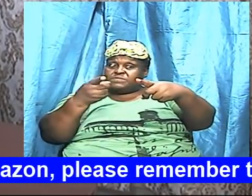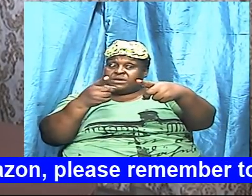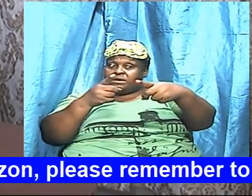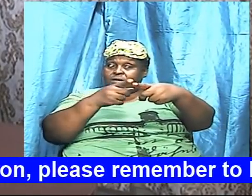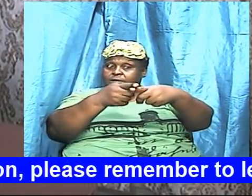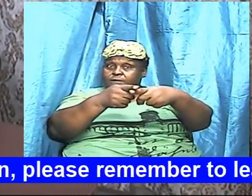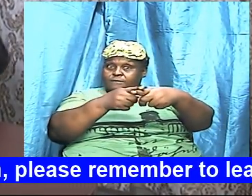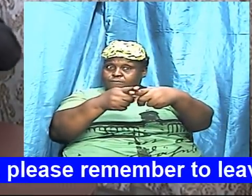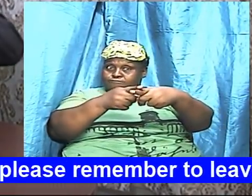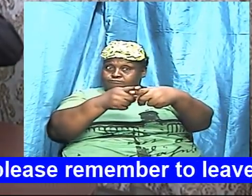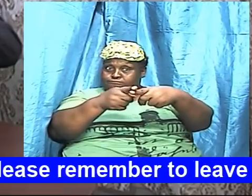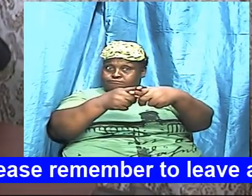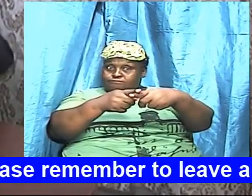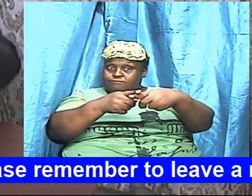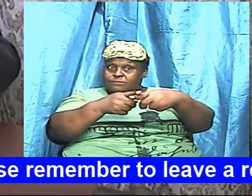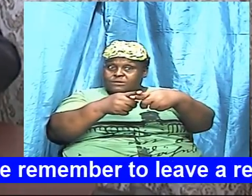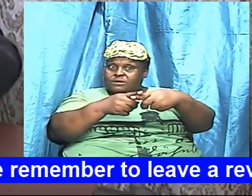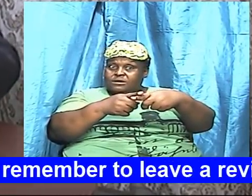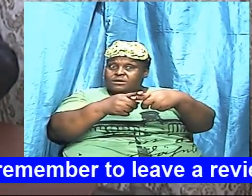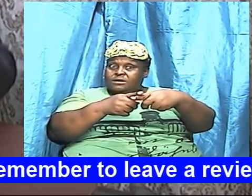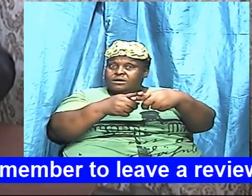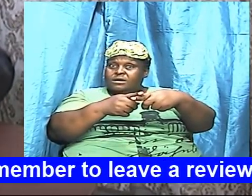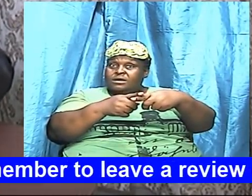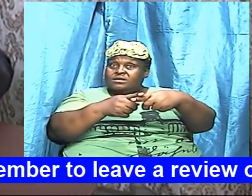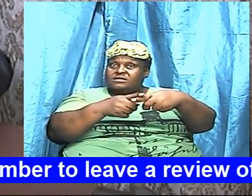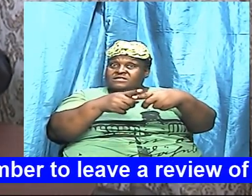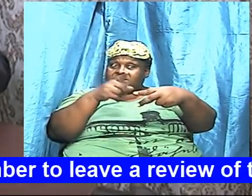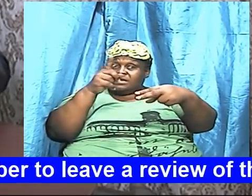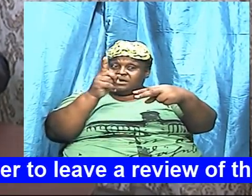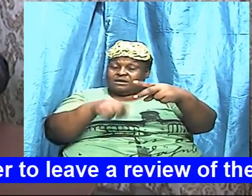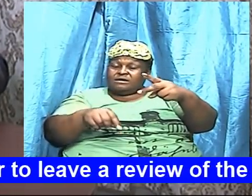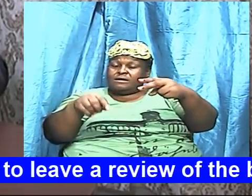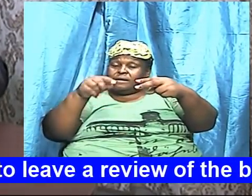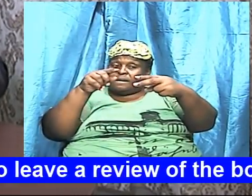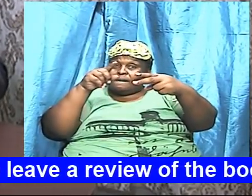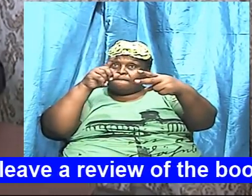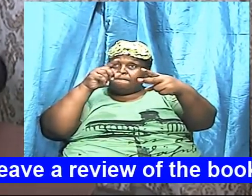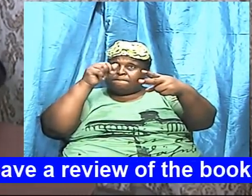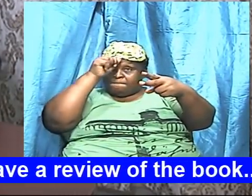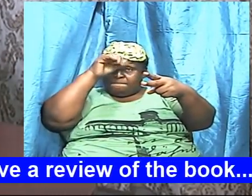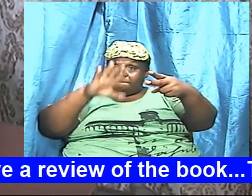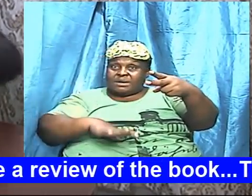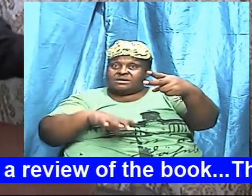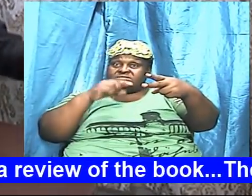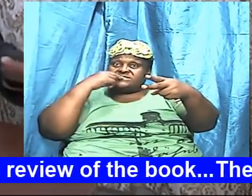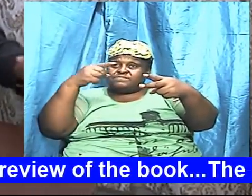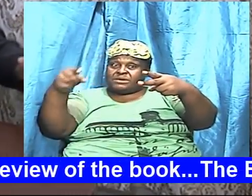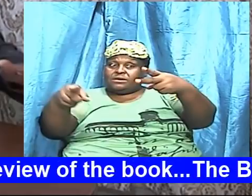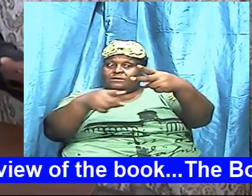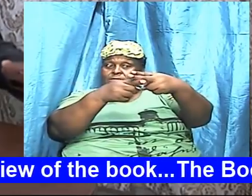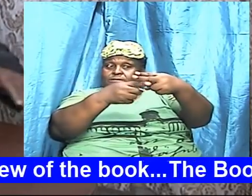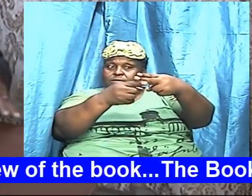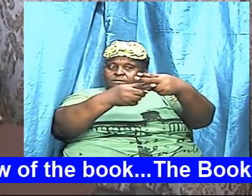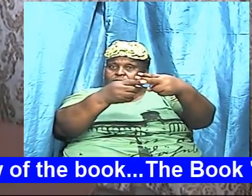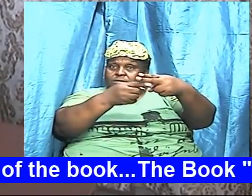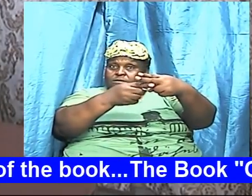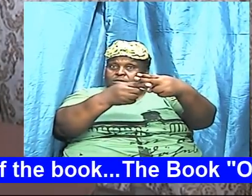and therefore God speaking his word is the all encompassing word full stop